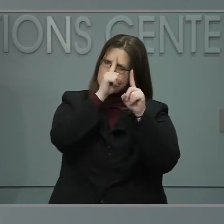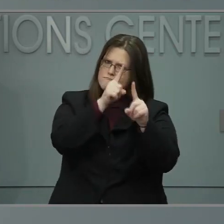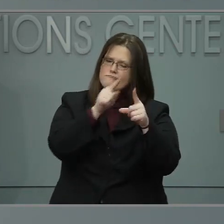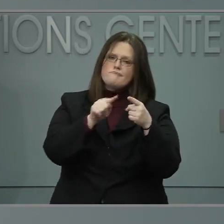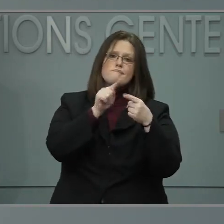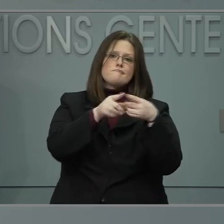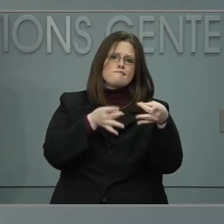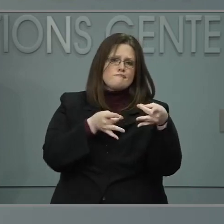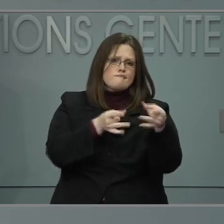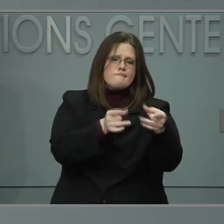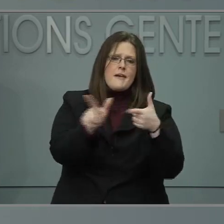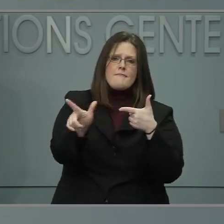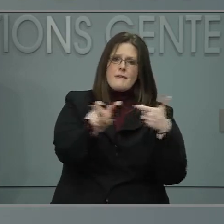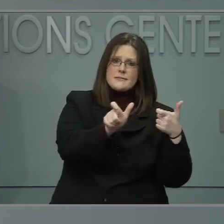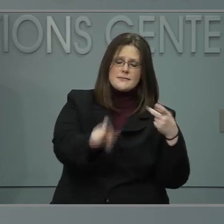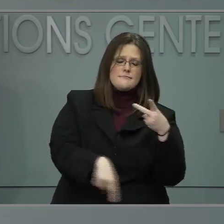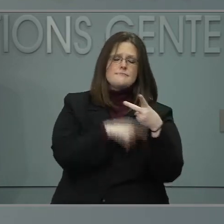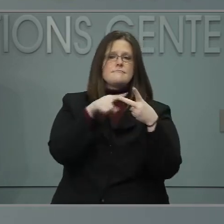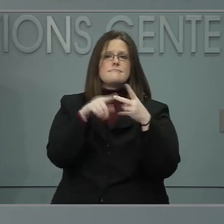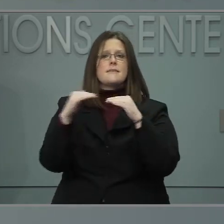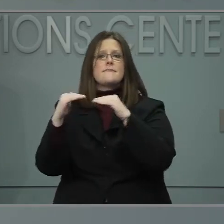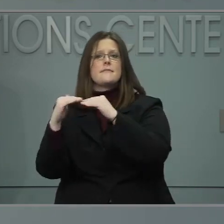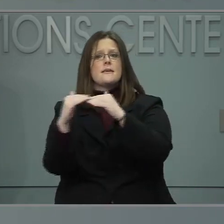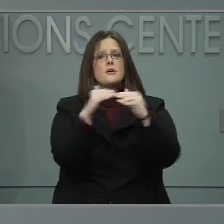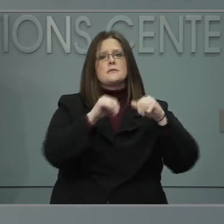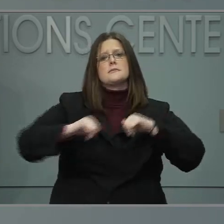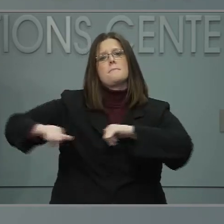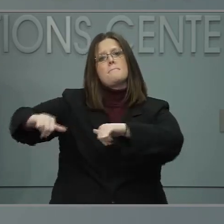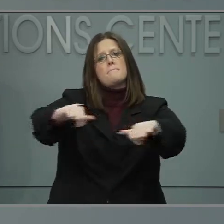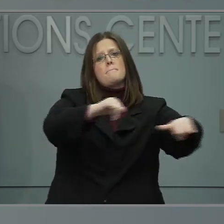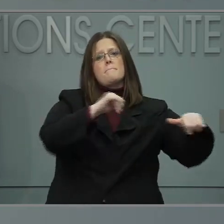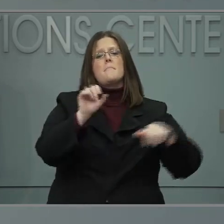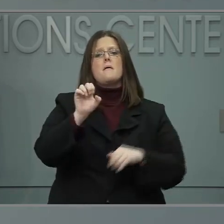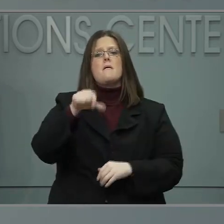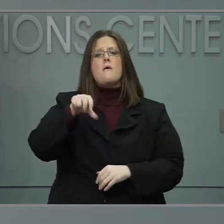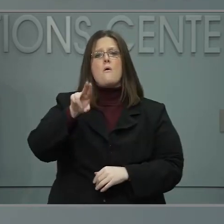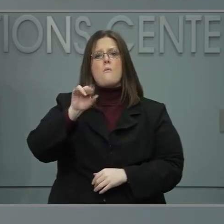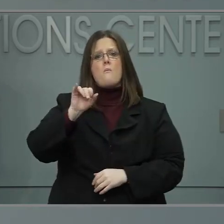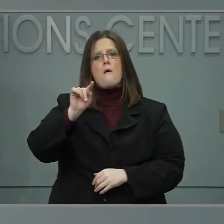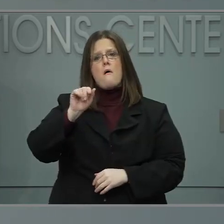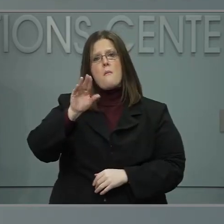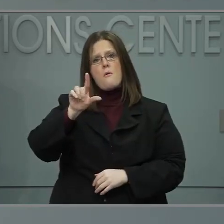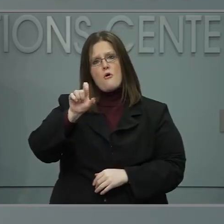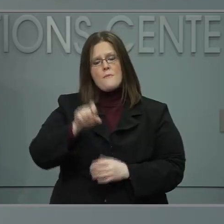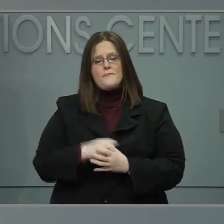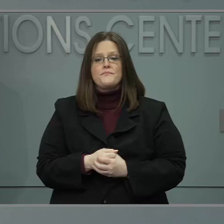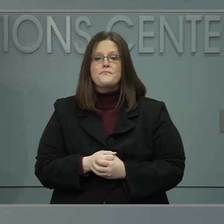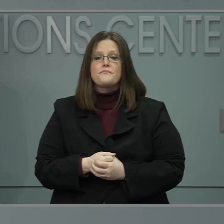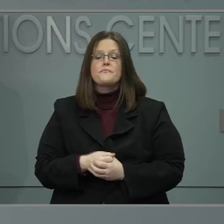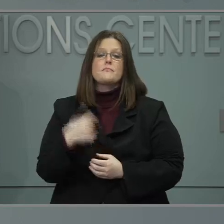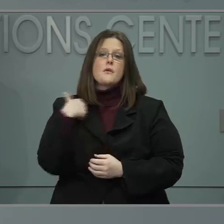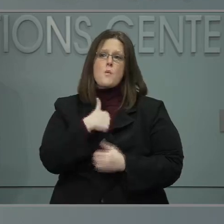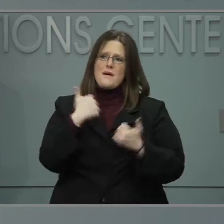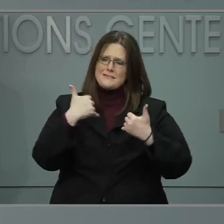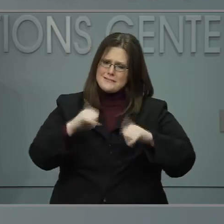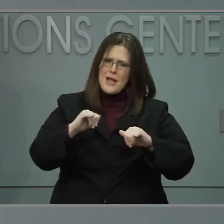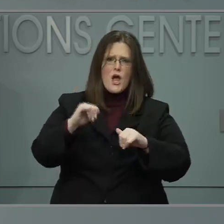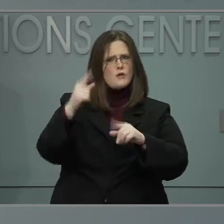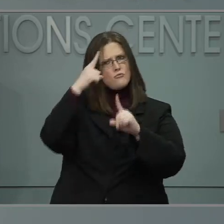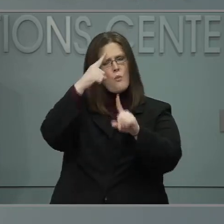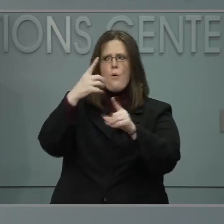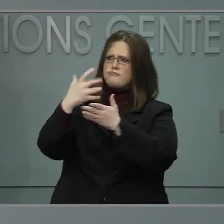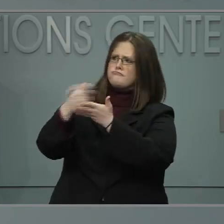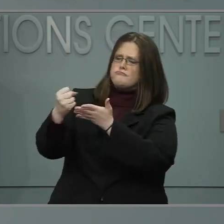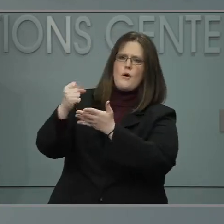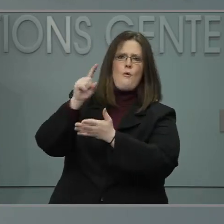and are getting all of North Carolina's allocated first doses into arms each week before we